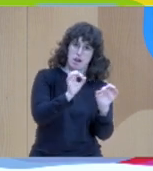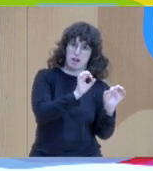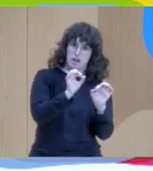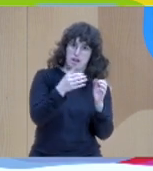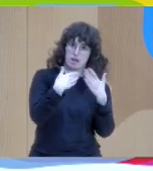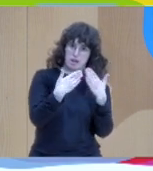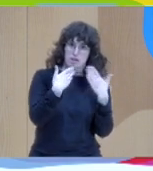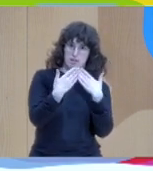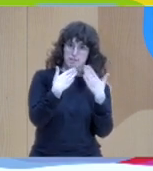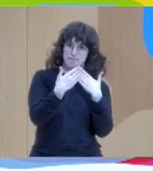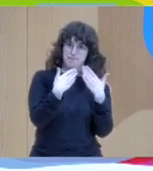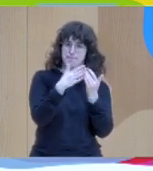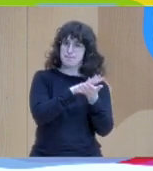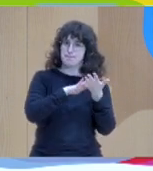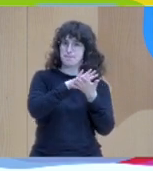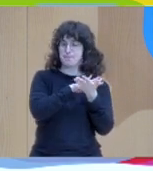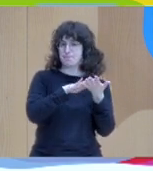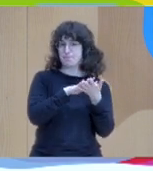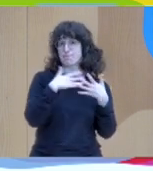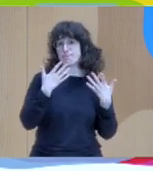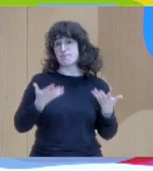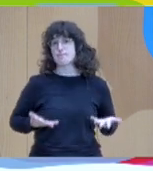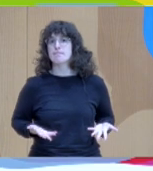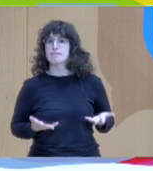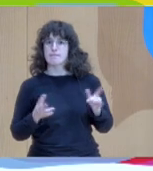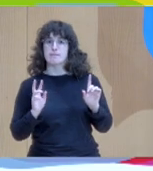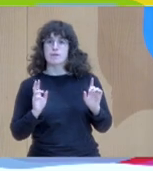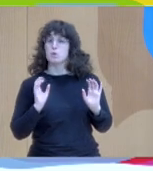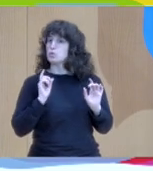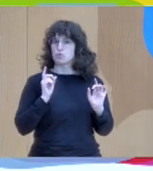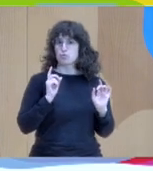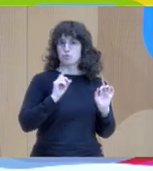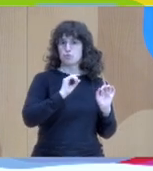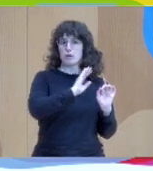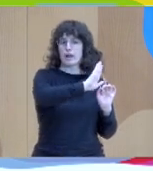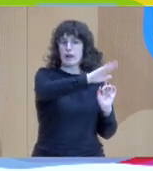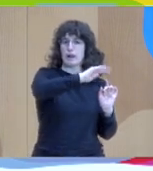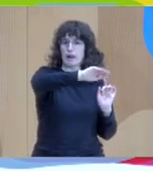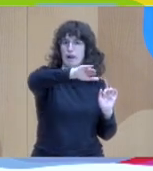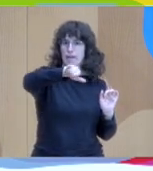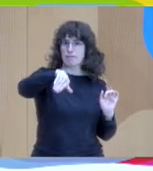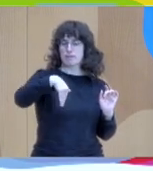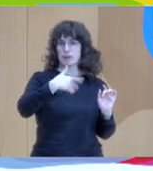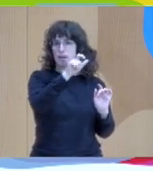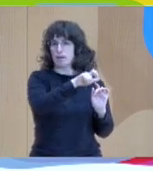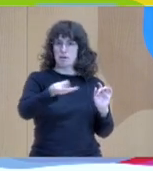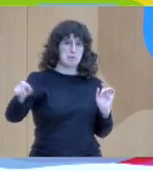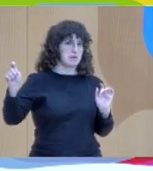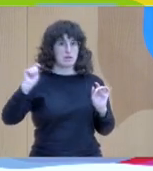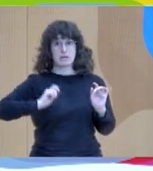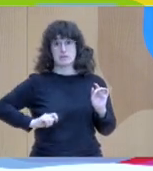we were inviting only those professionals who work with the case, who have a personal